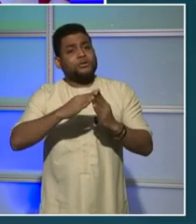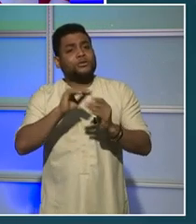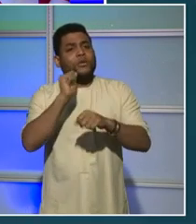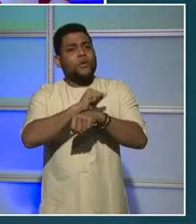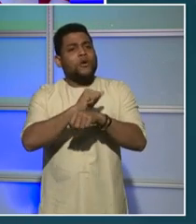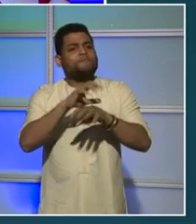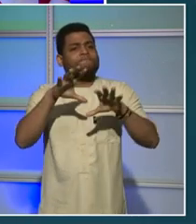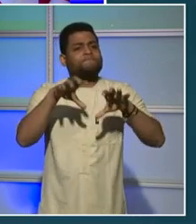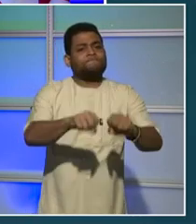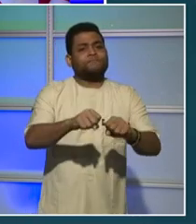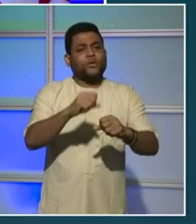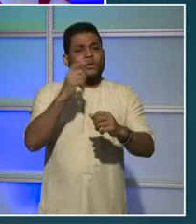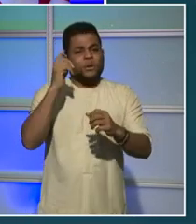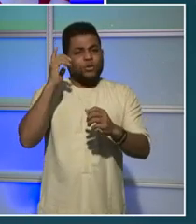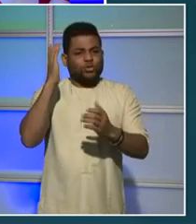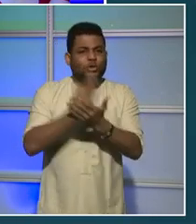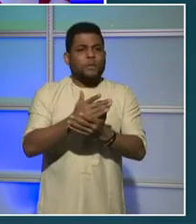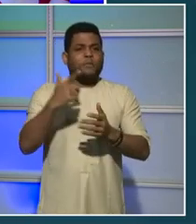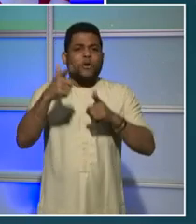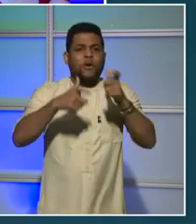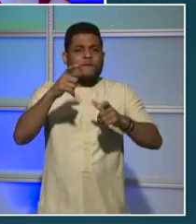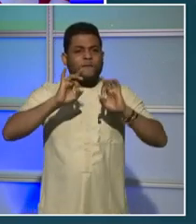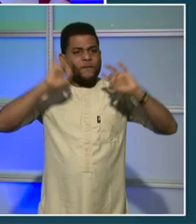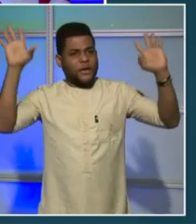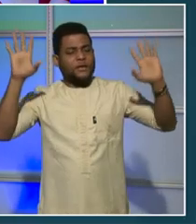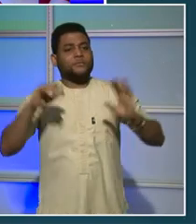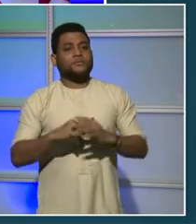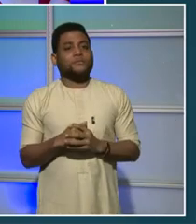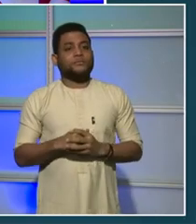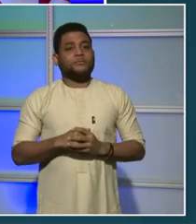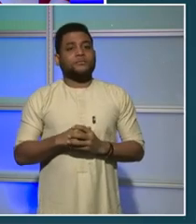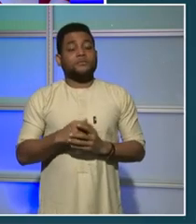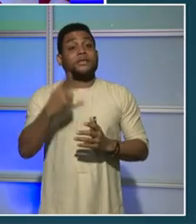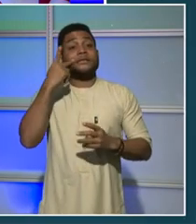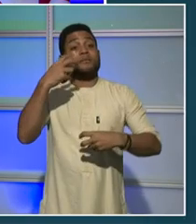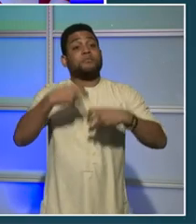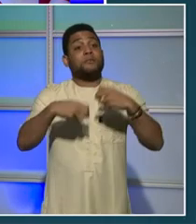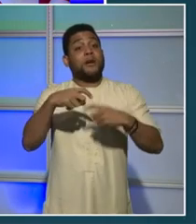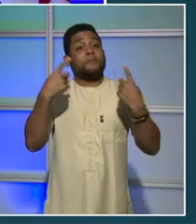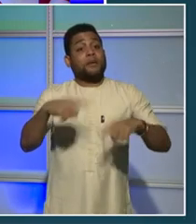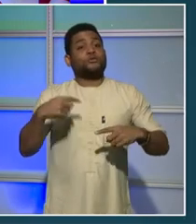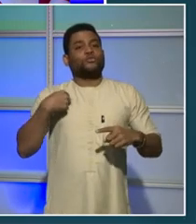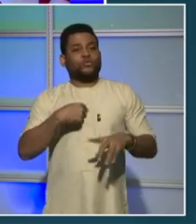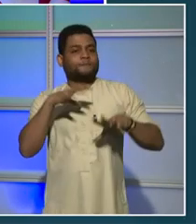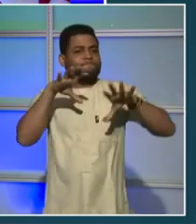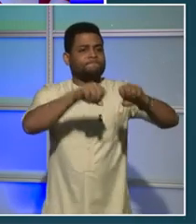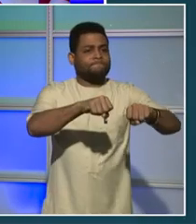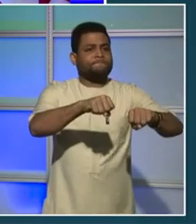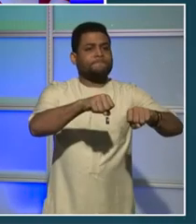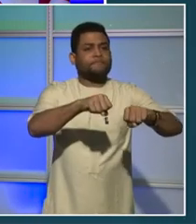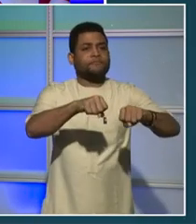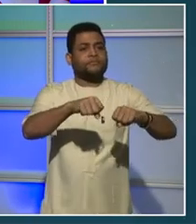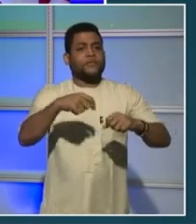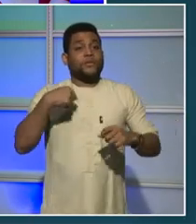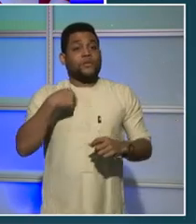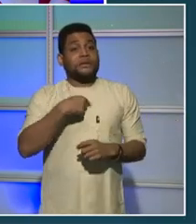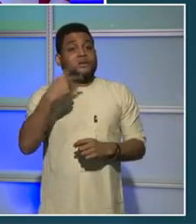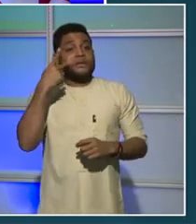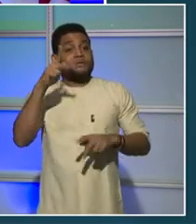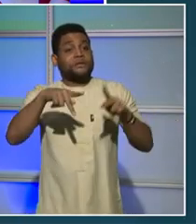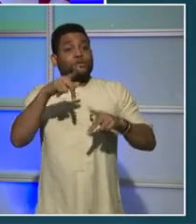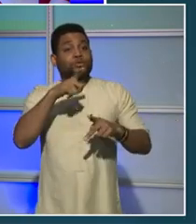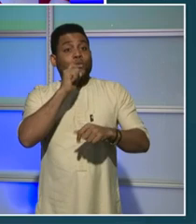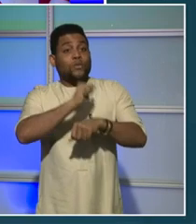violence. And whenever we see a program working, we'll scale it up. So as we do each year, we have a lot to think about.